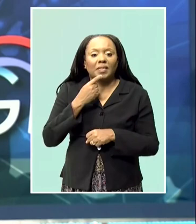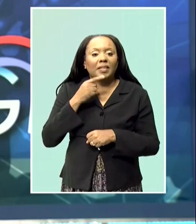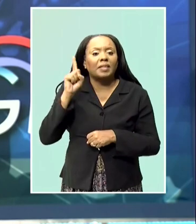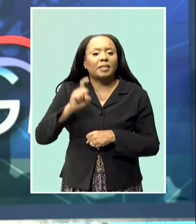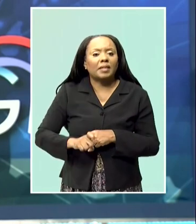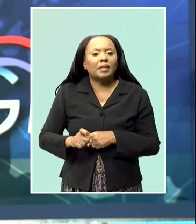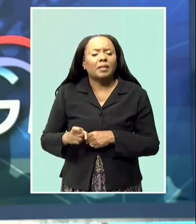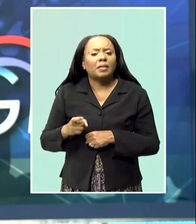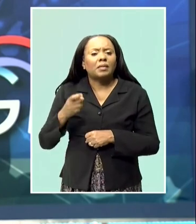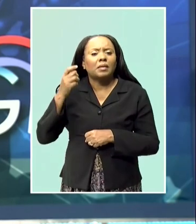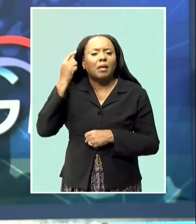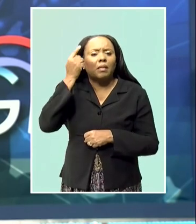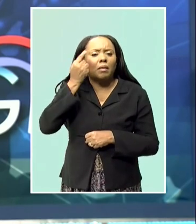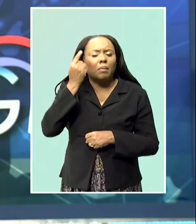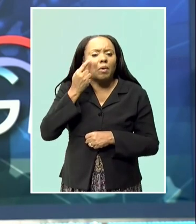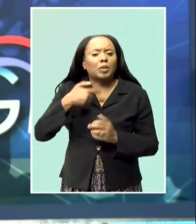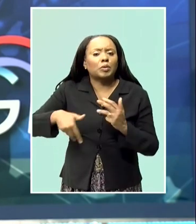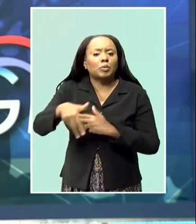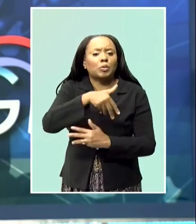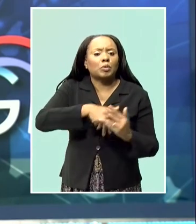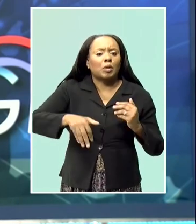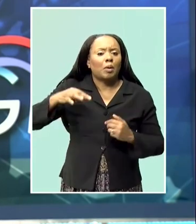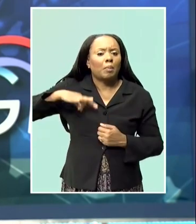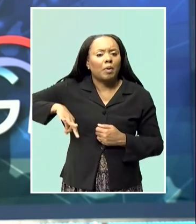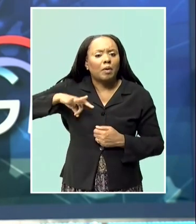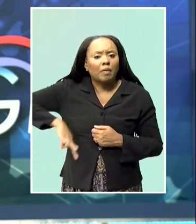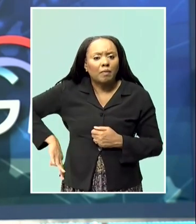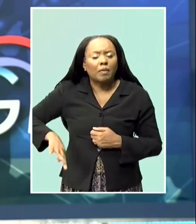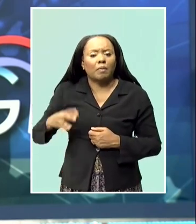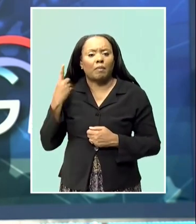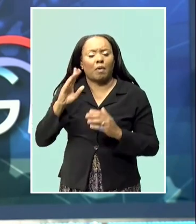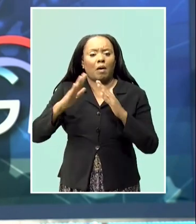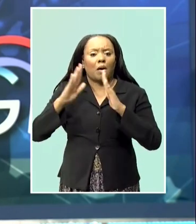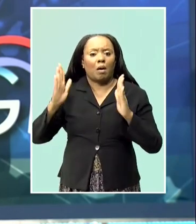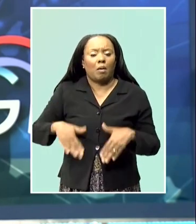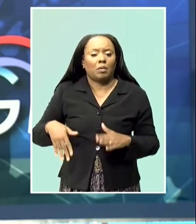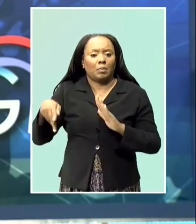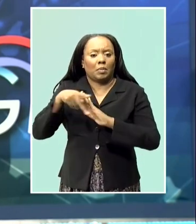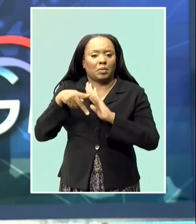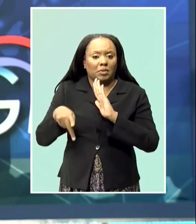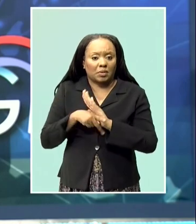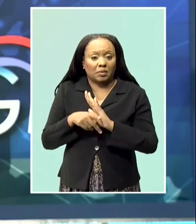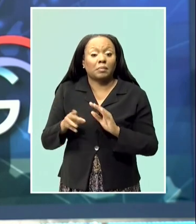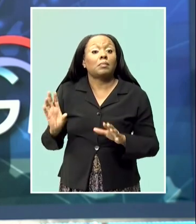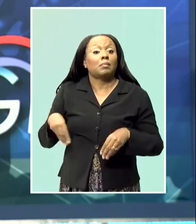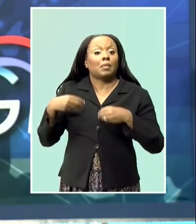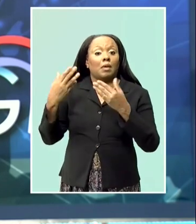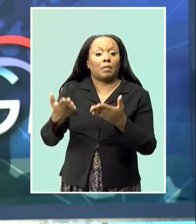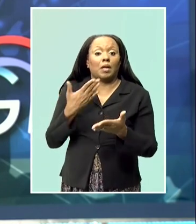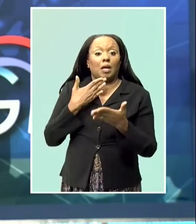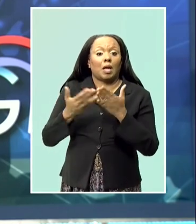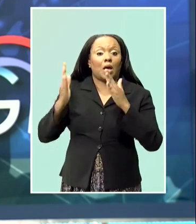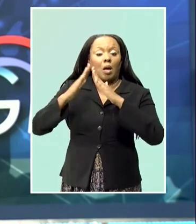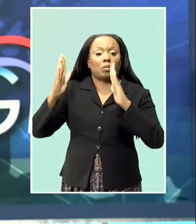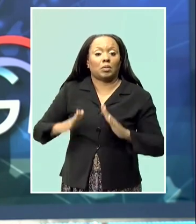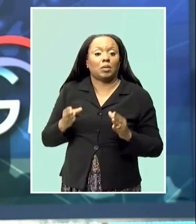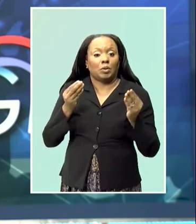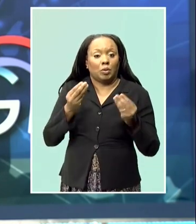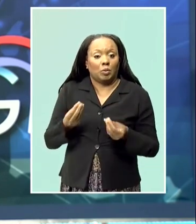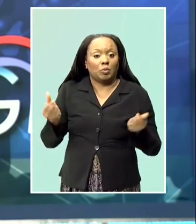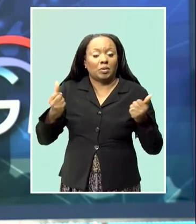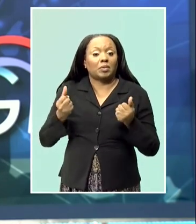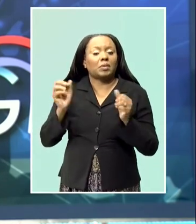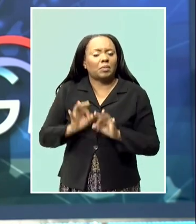can come from their housing policies and expand accordingly. He says while providing housing solutions for Barbadians is important,